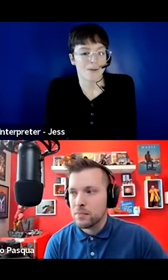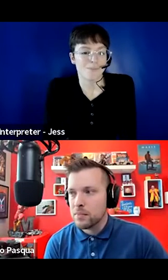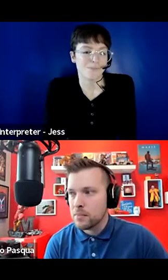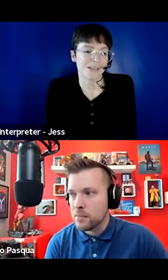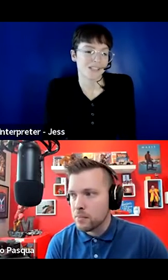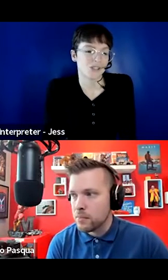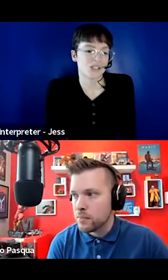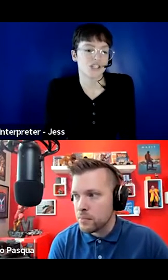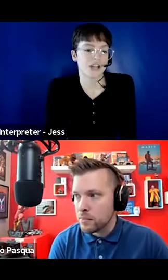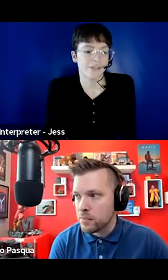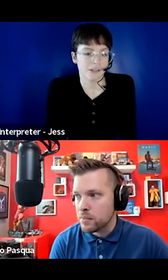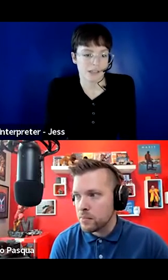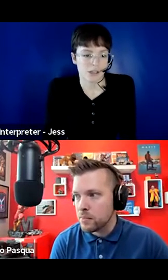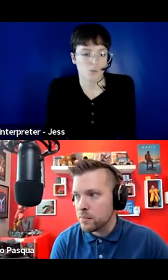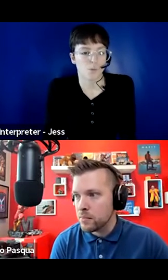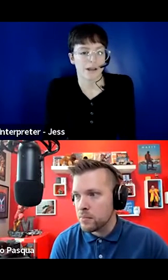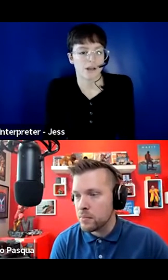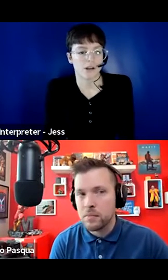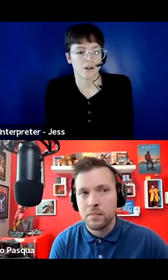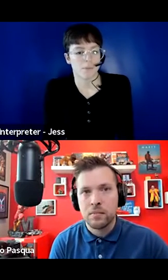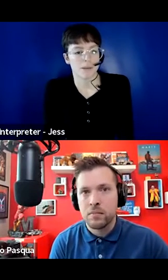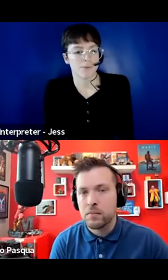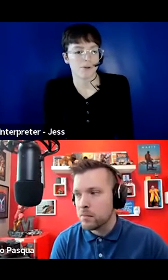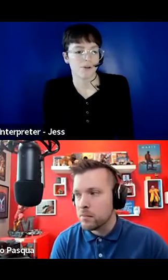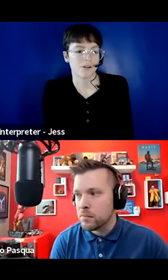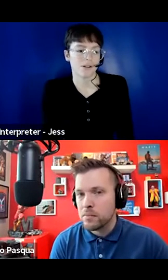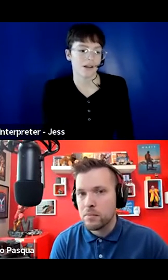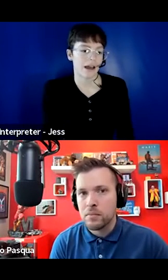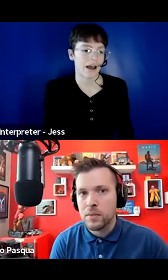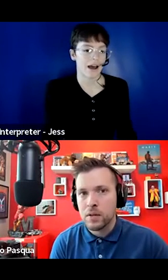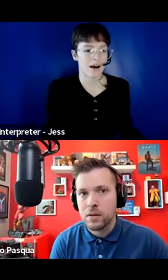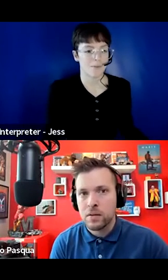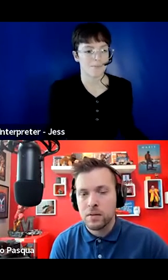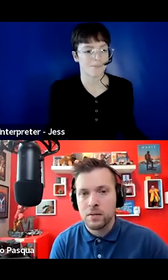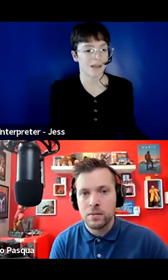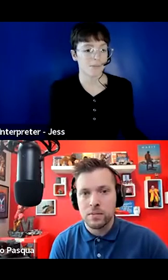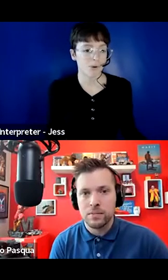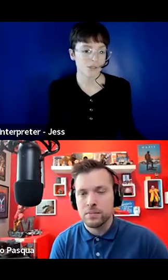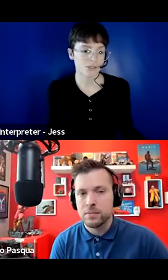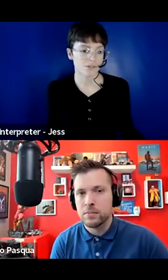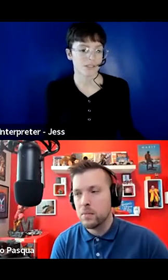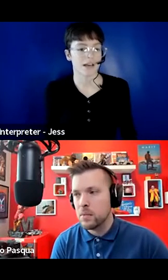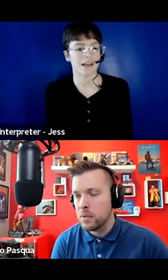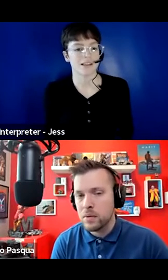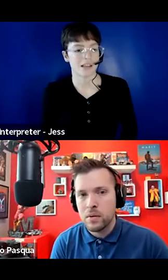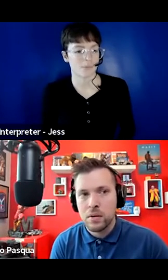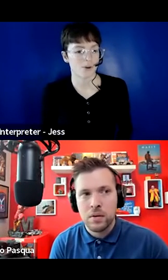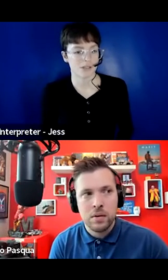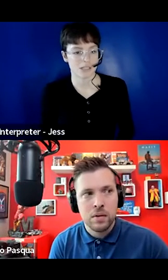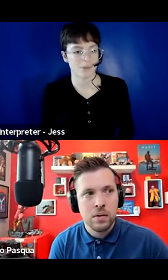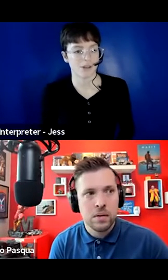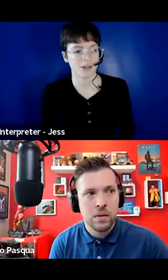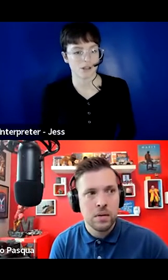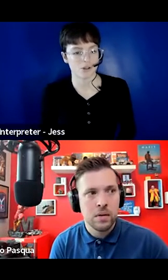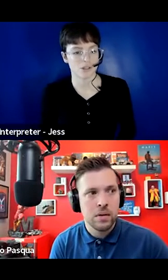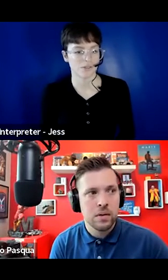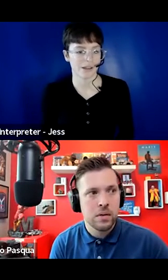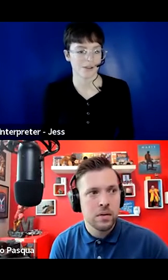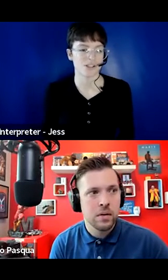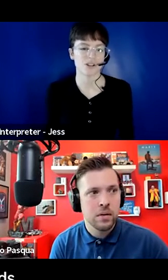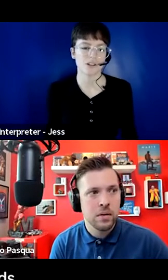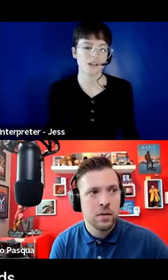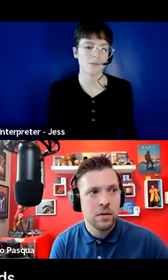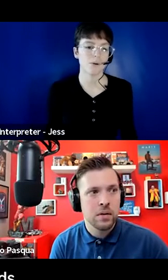But because generally, when people in most of society think about disability inclusive